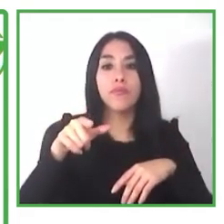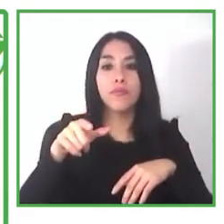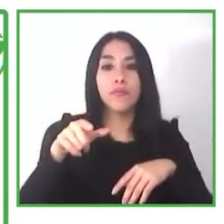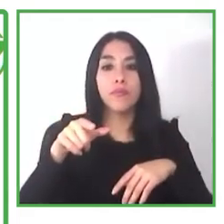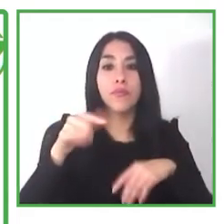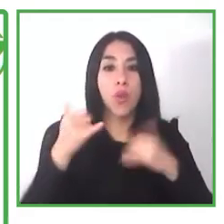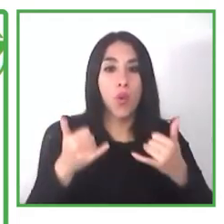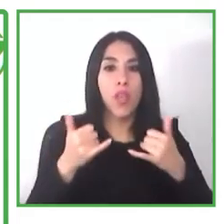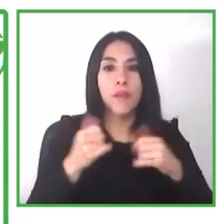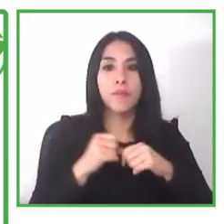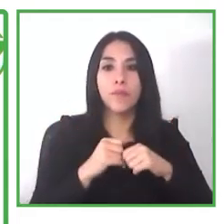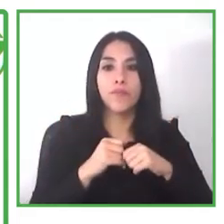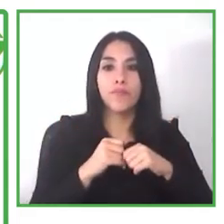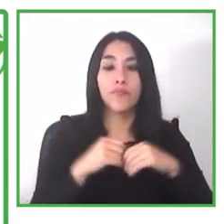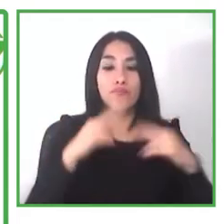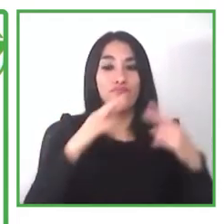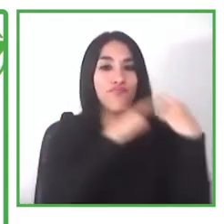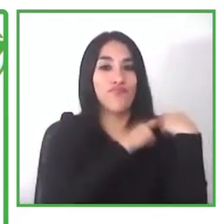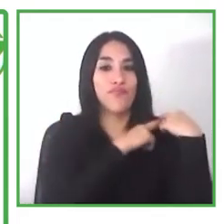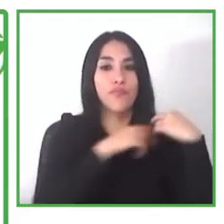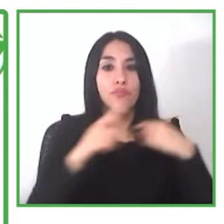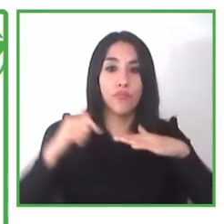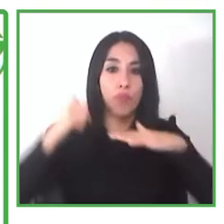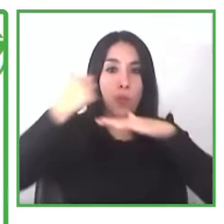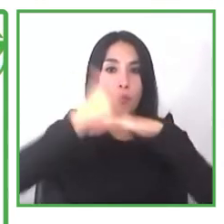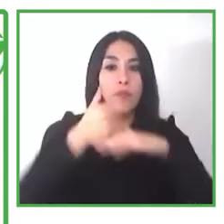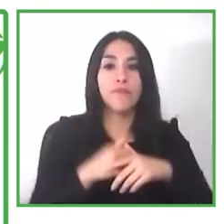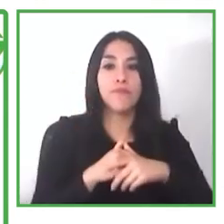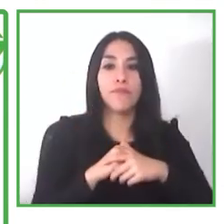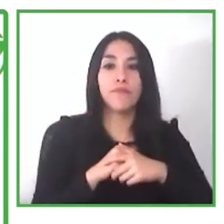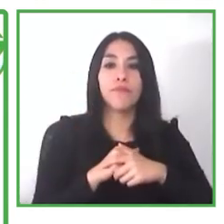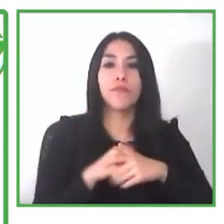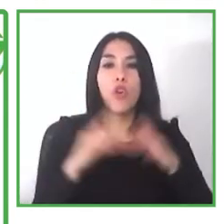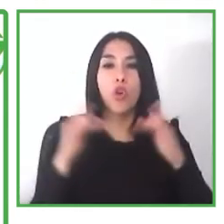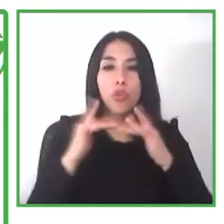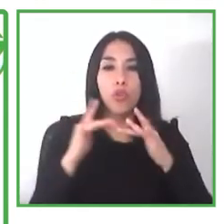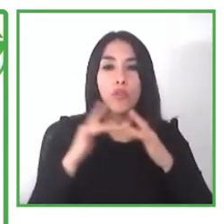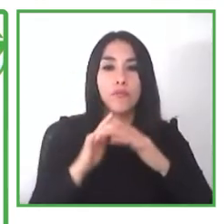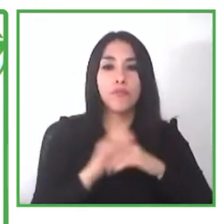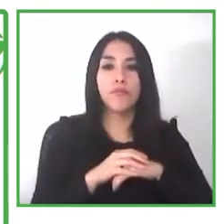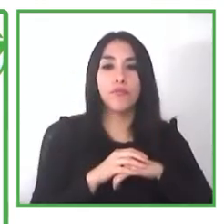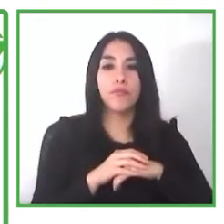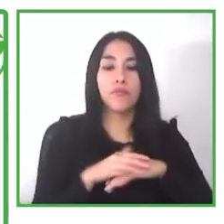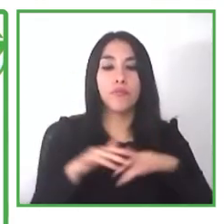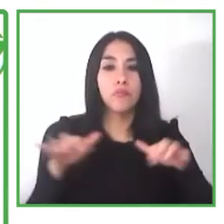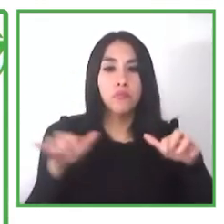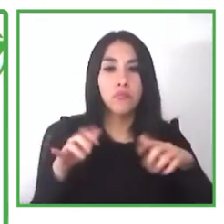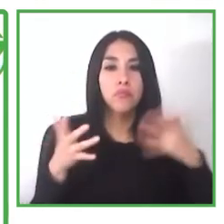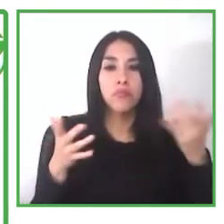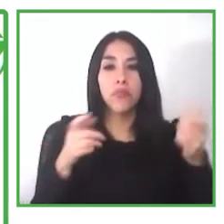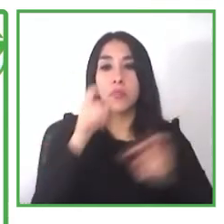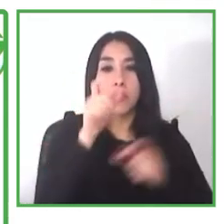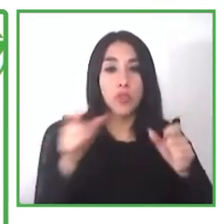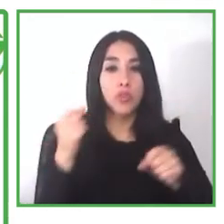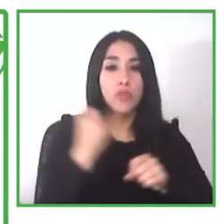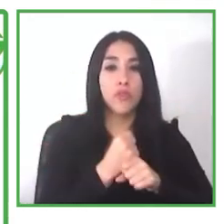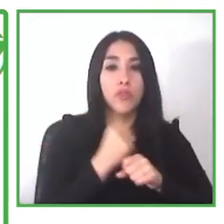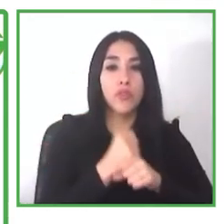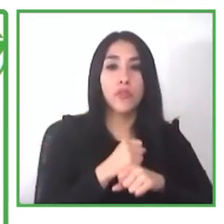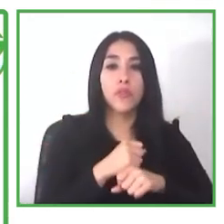massages to his uh colleagues and also to as he is um uh an